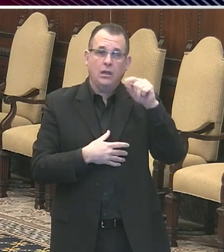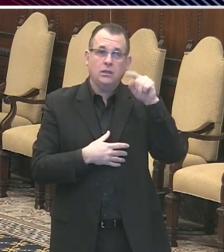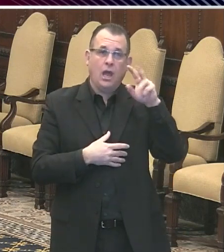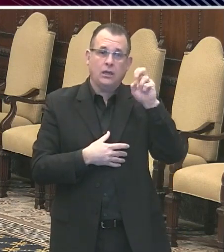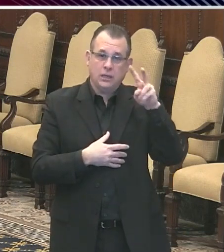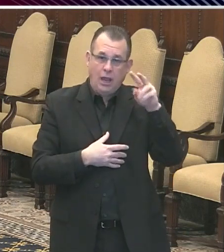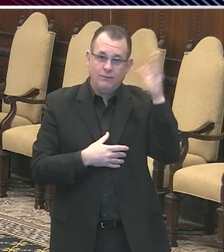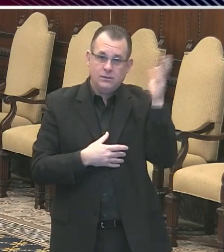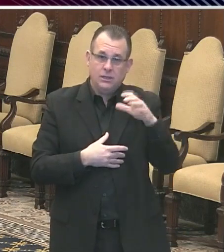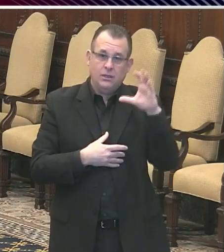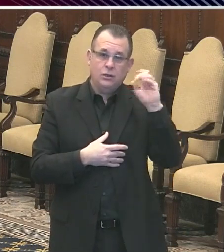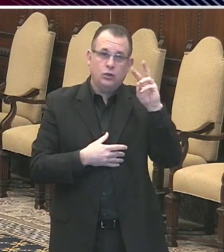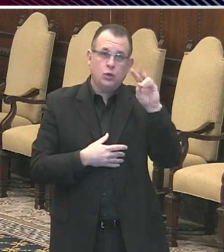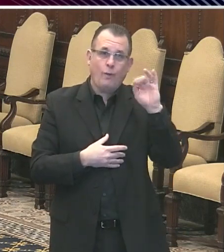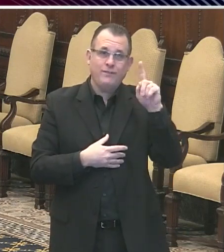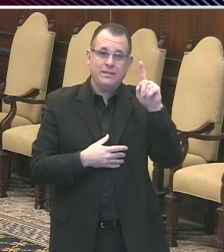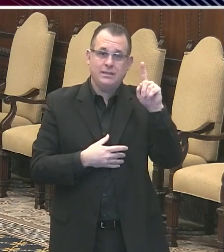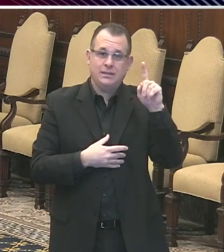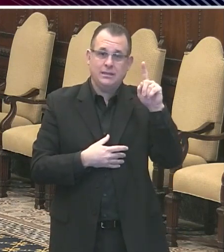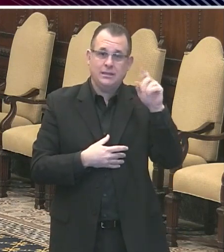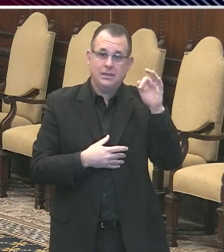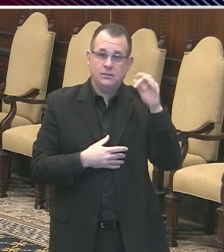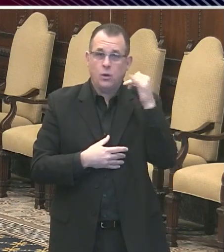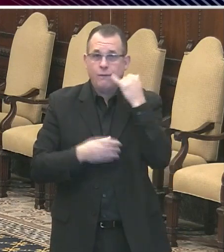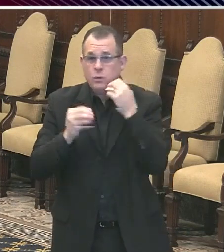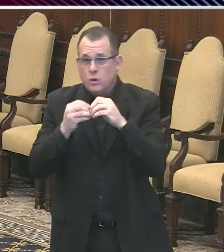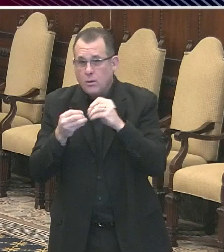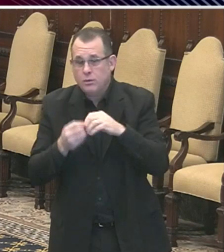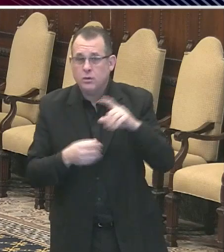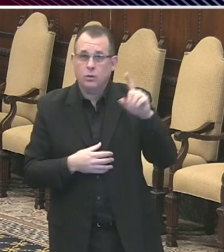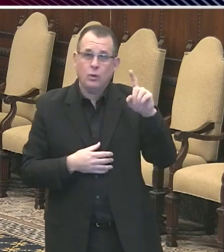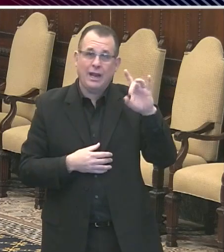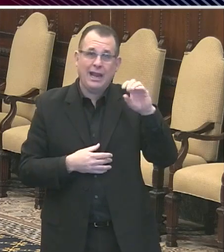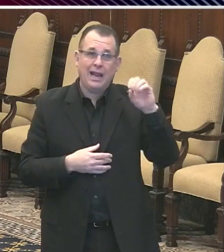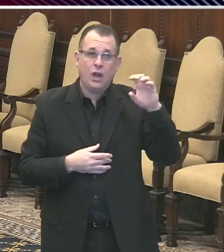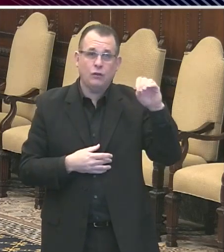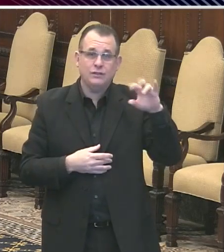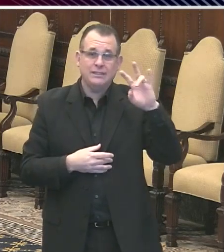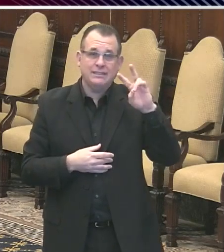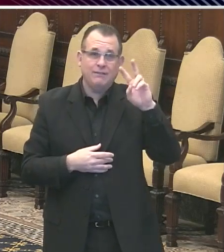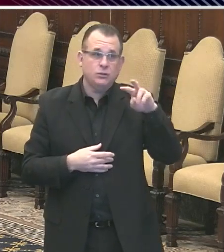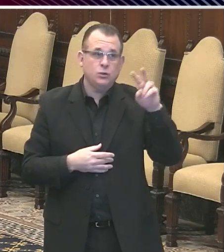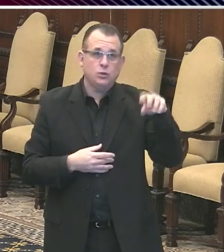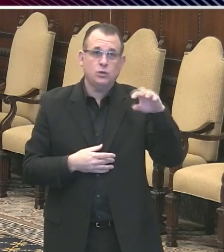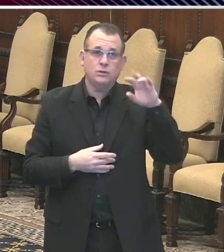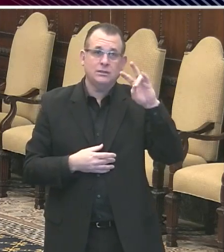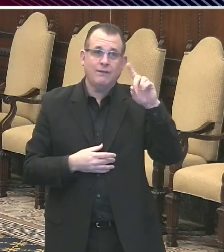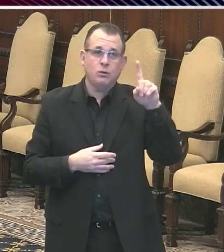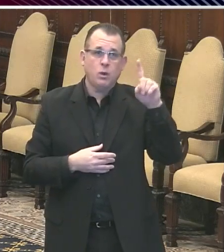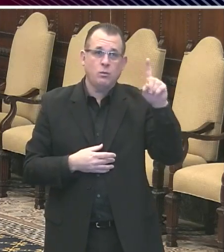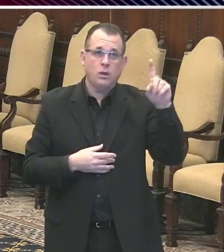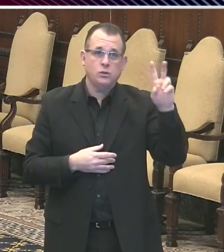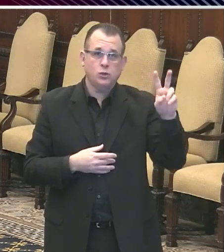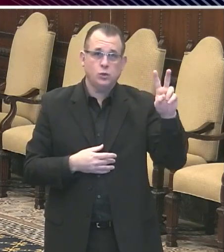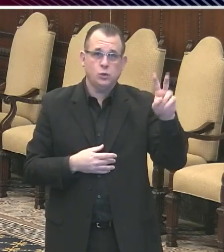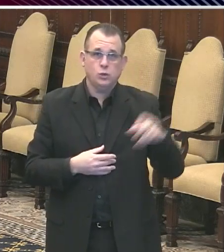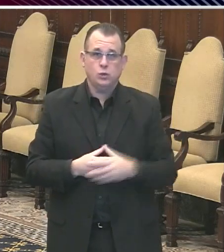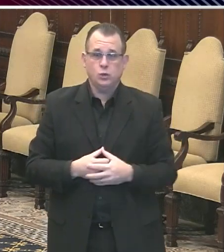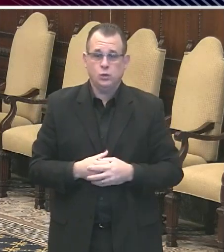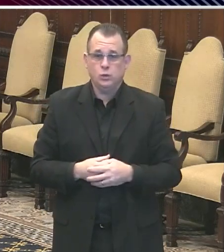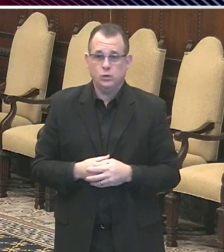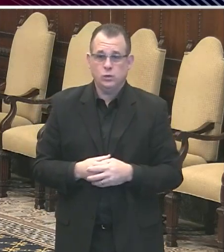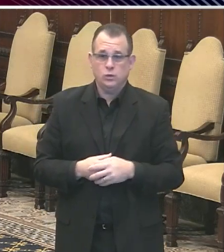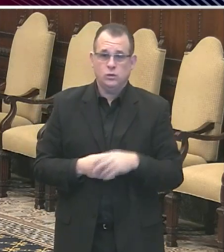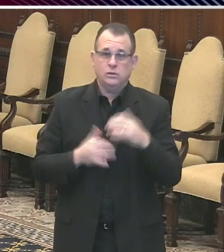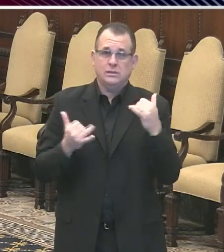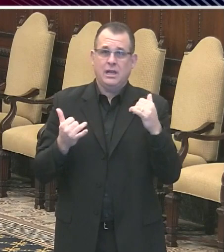-7112. Thanks. Thank you, Dr. Farley. And next Armando will have the Spanish language